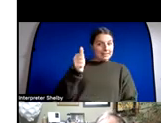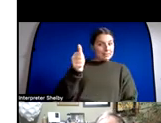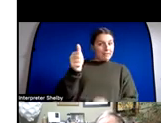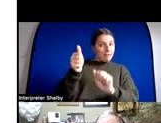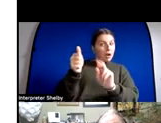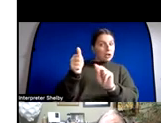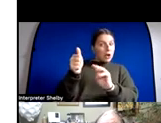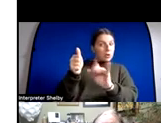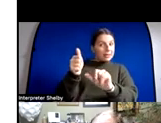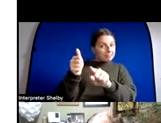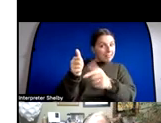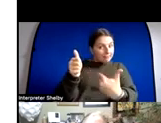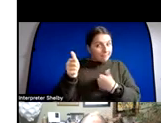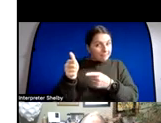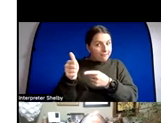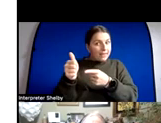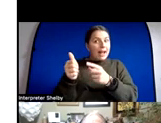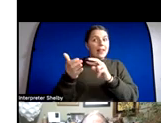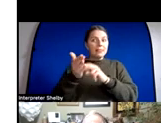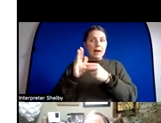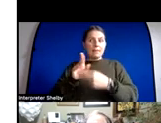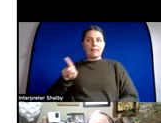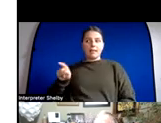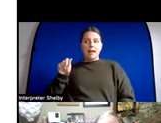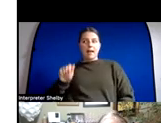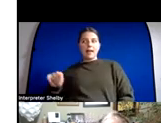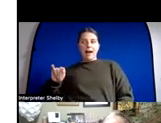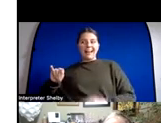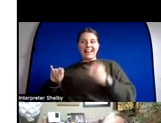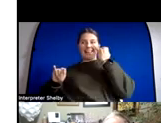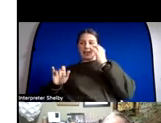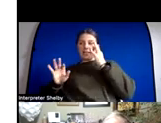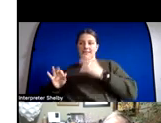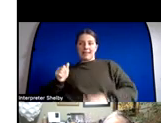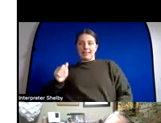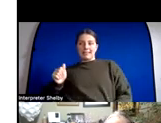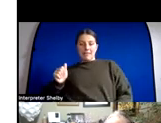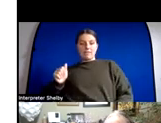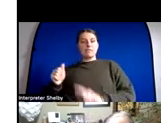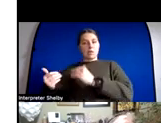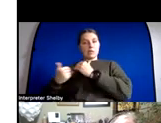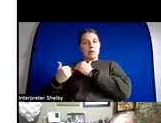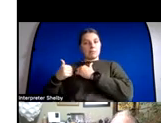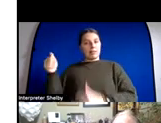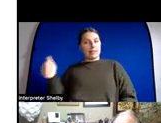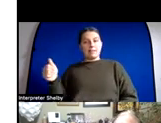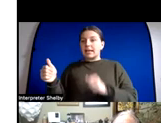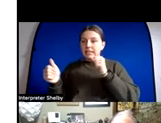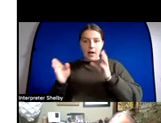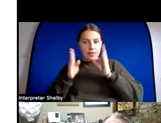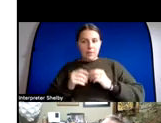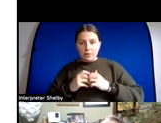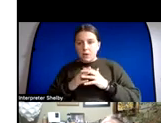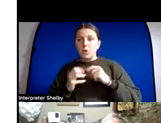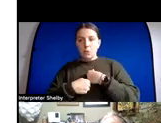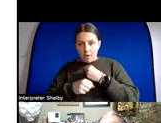and therefore the ai should be held responsible and say not the person who created it or not the person who's using